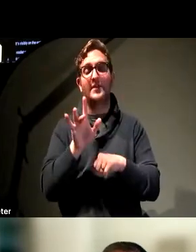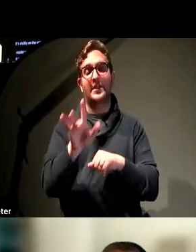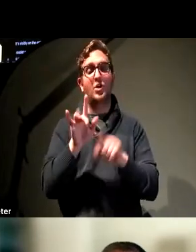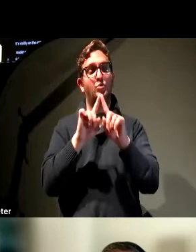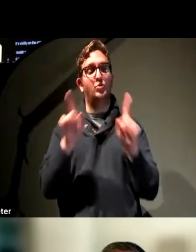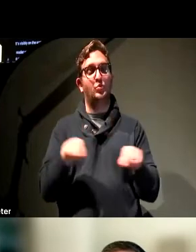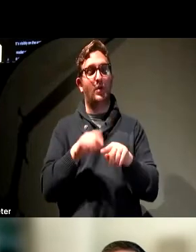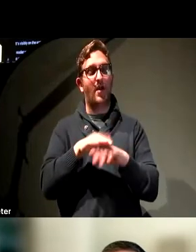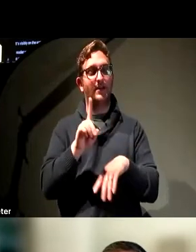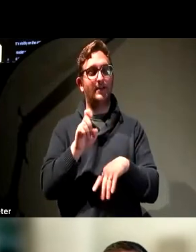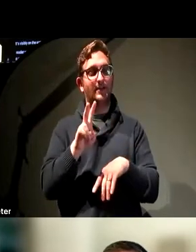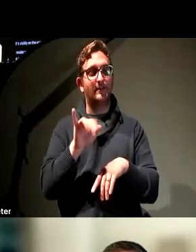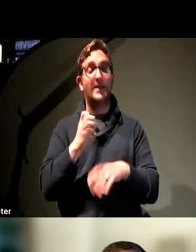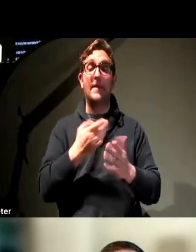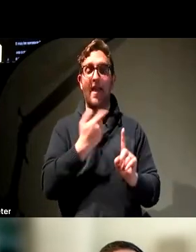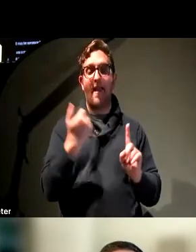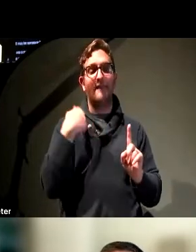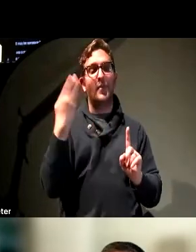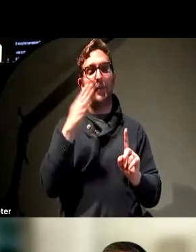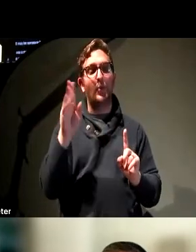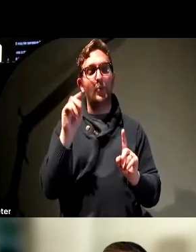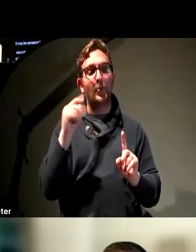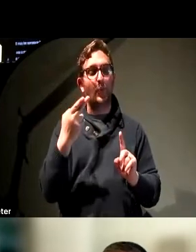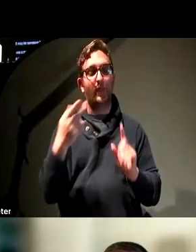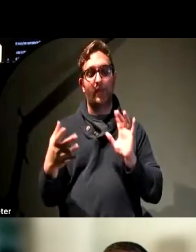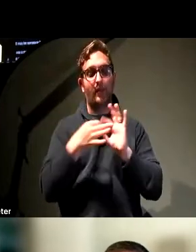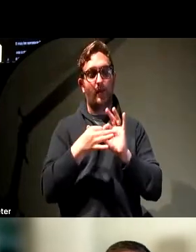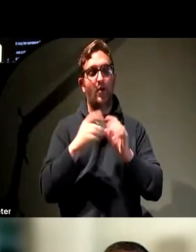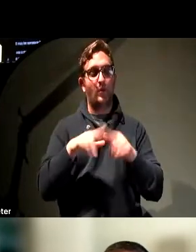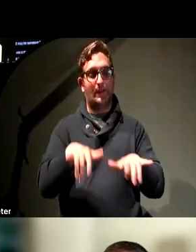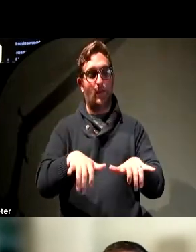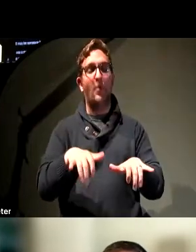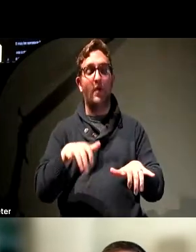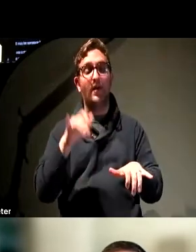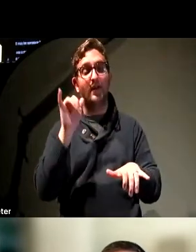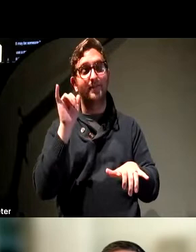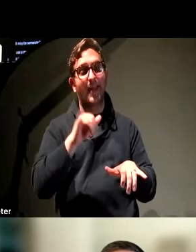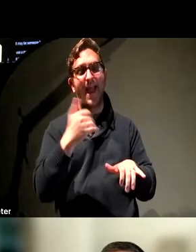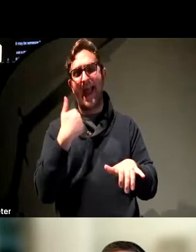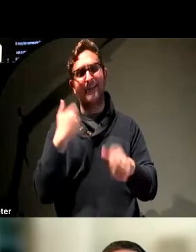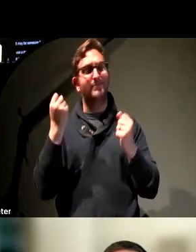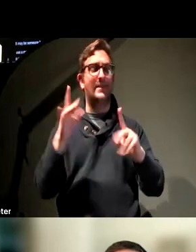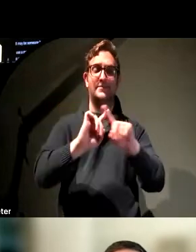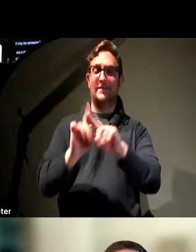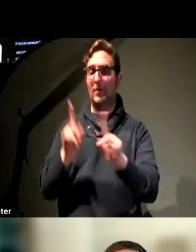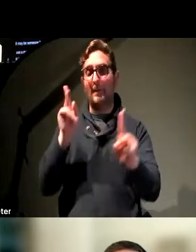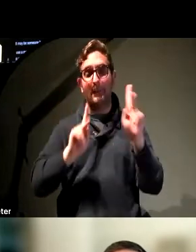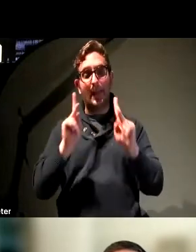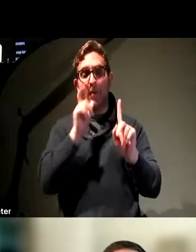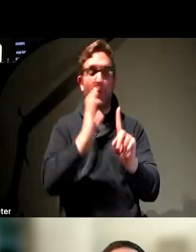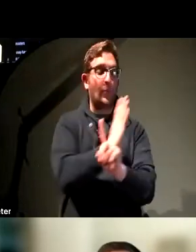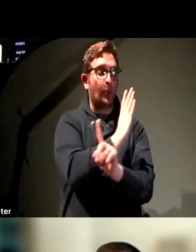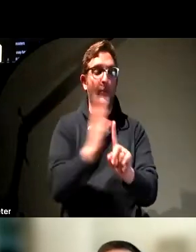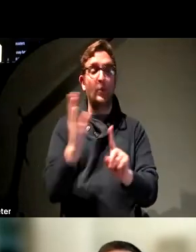have a Bluetooth keyboard that's attached, or if they're using a braille display, it will send keyboard commands. So there are all kinds of people for